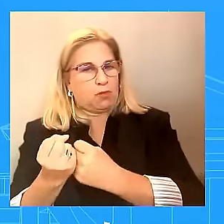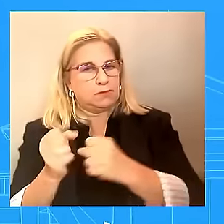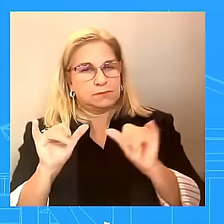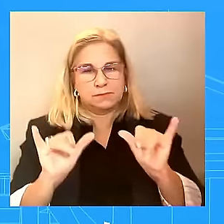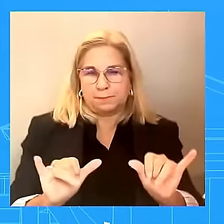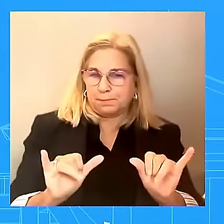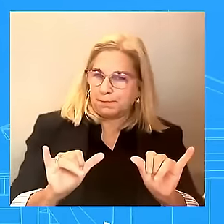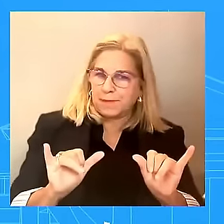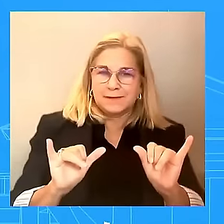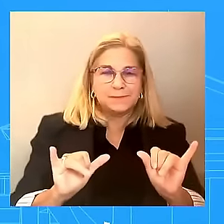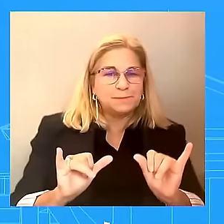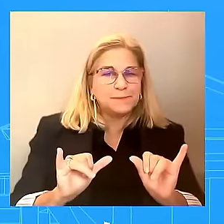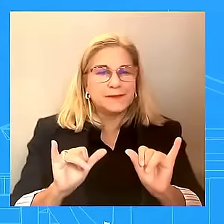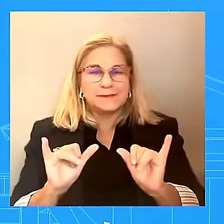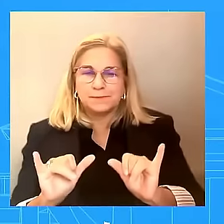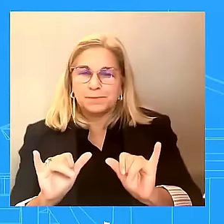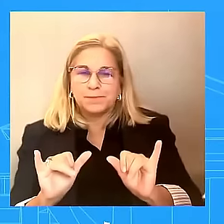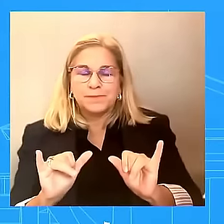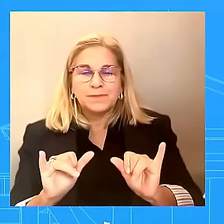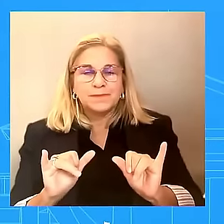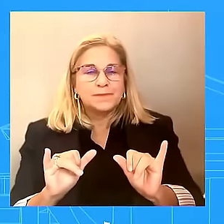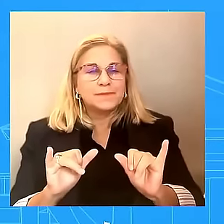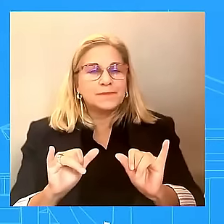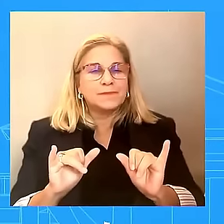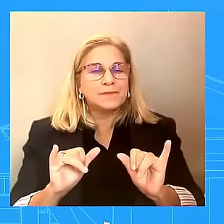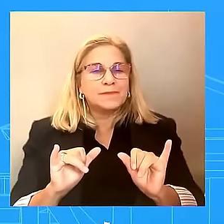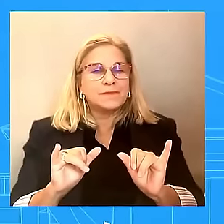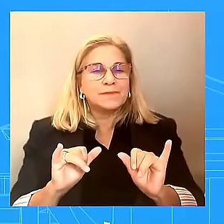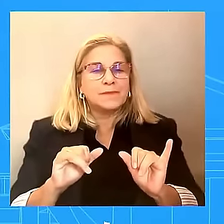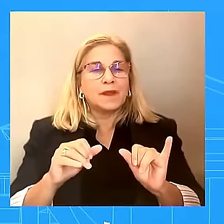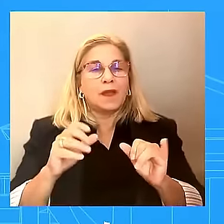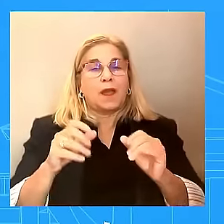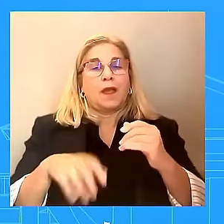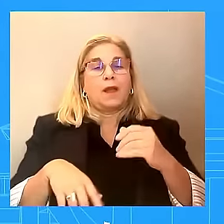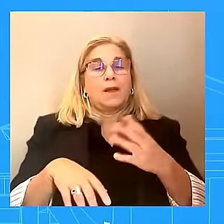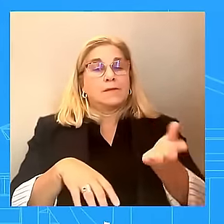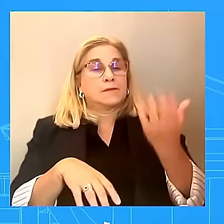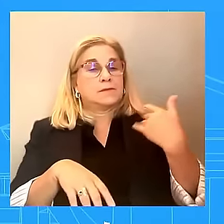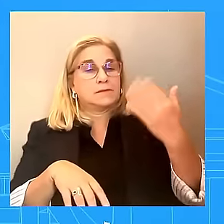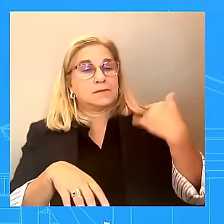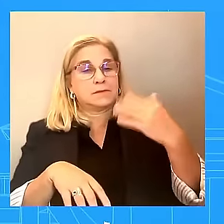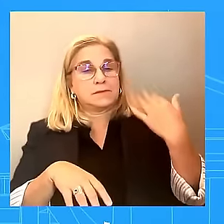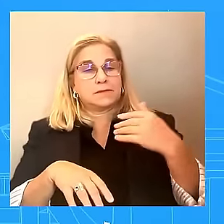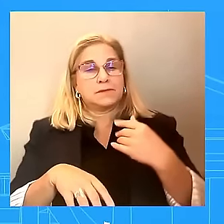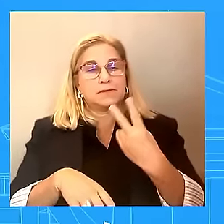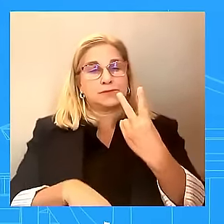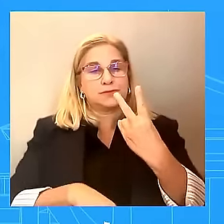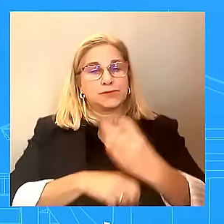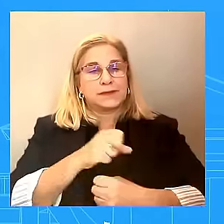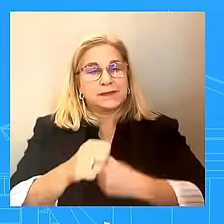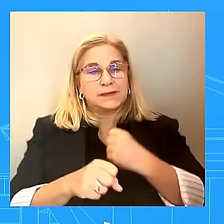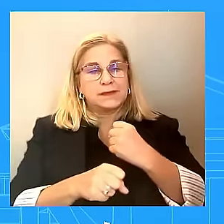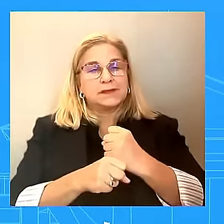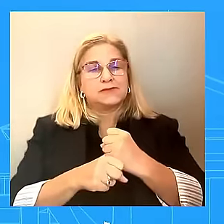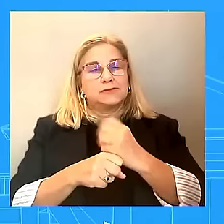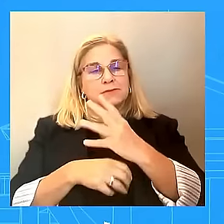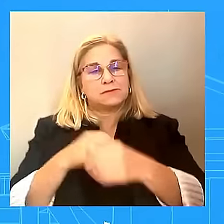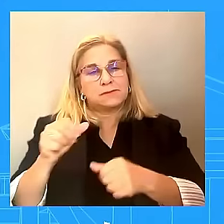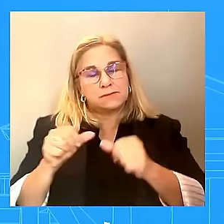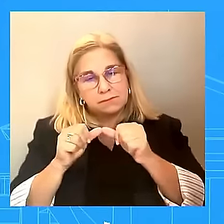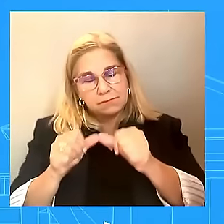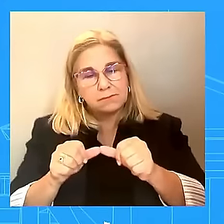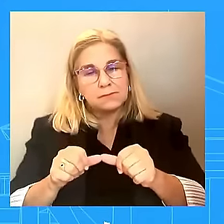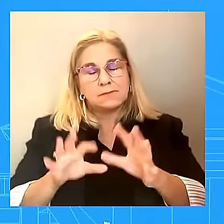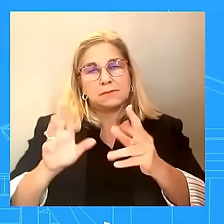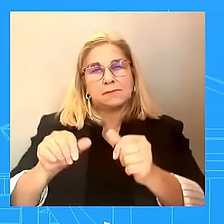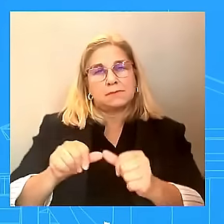in the past two-plus years in bringing nations together to continue to give support to Ukraine. What